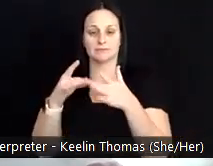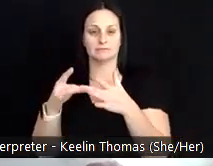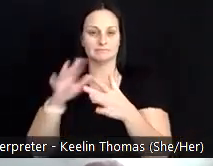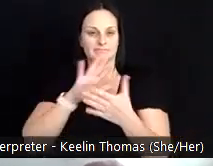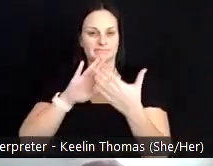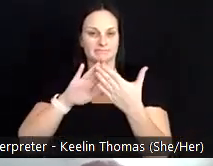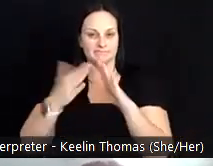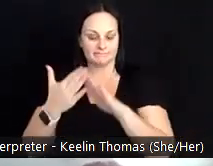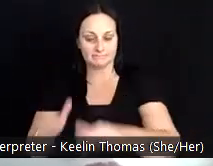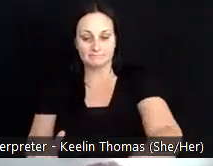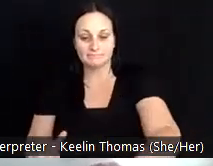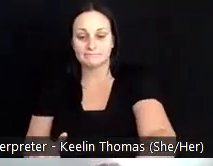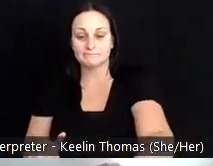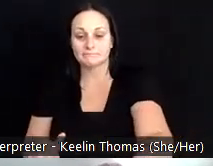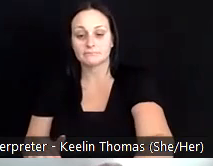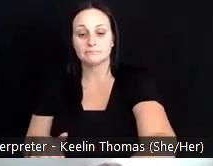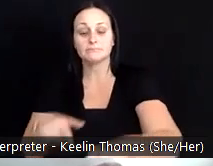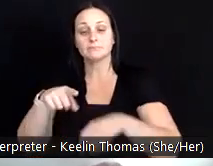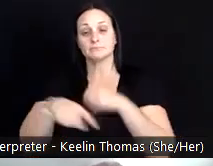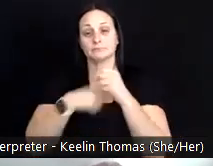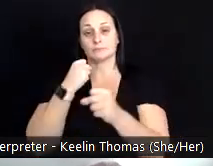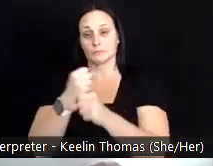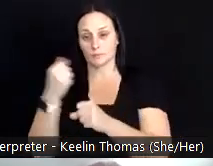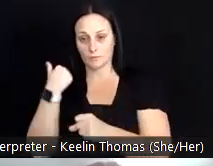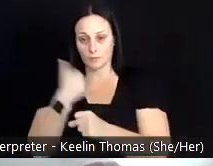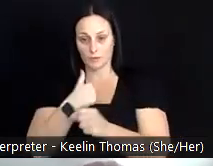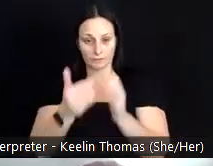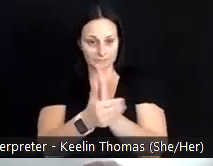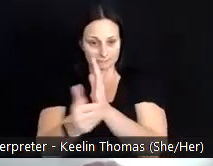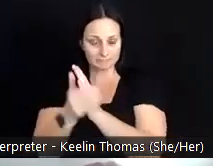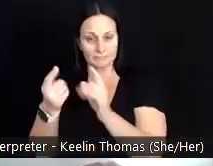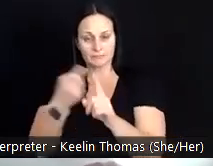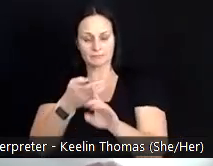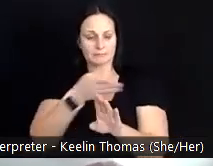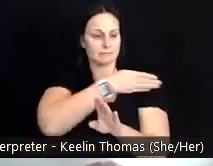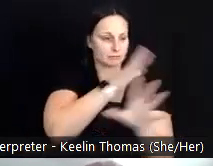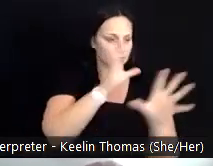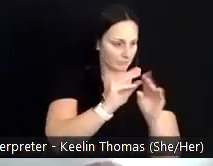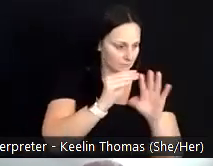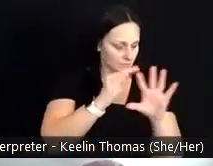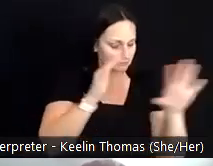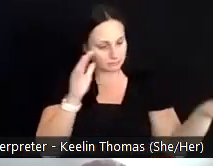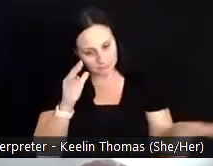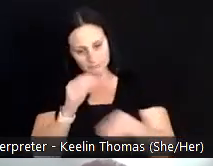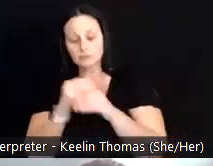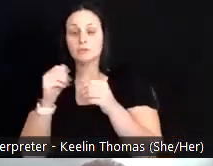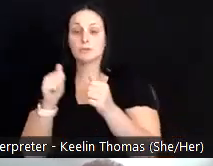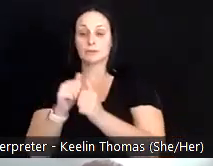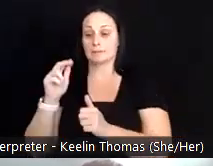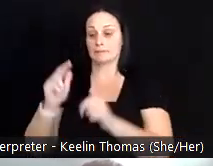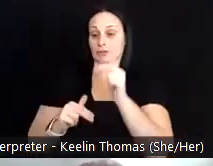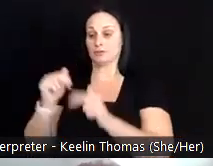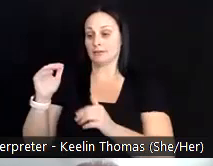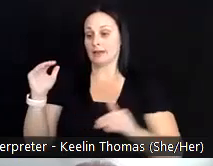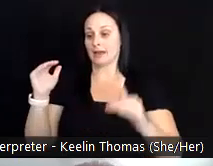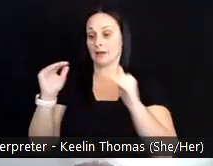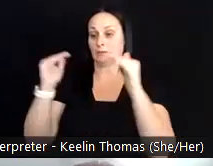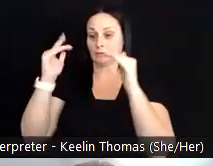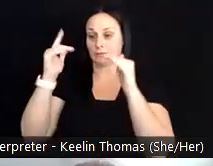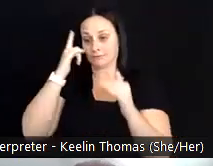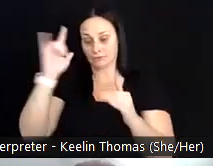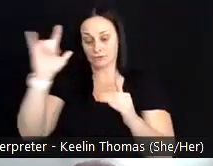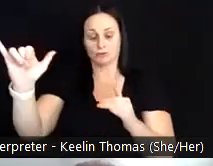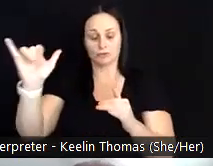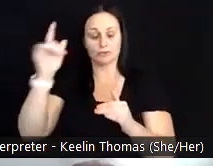This year, we augment outcomes from past conferences with the theme Building an Equitable Future in